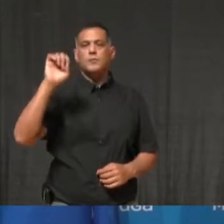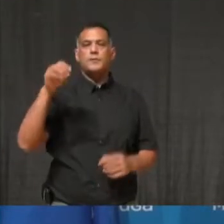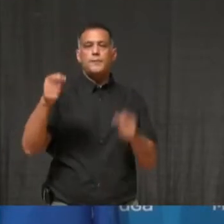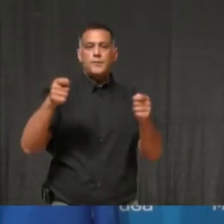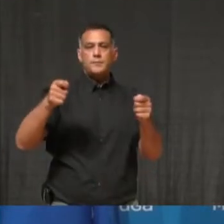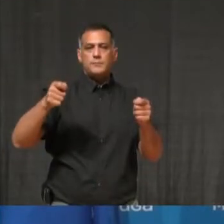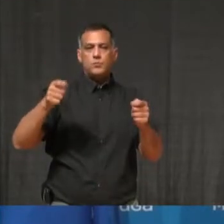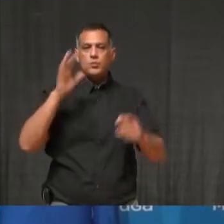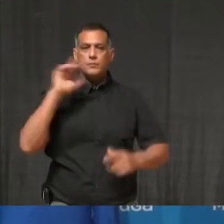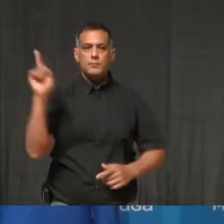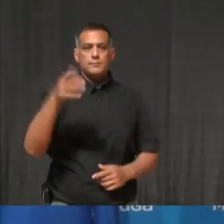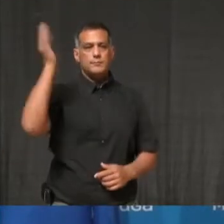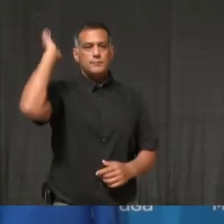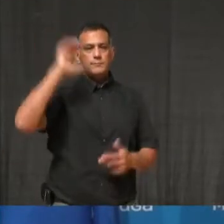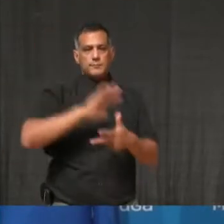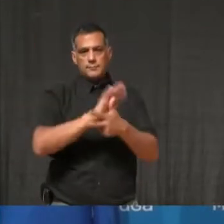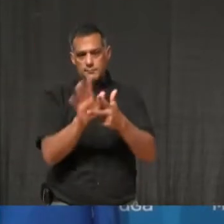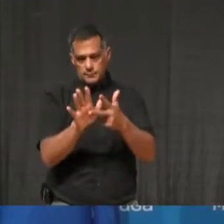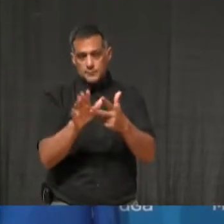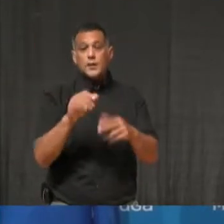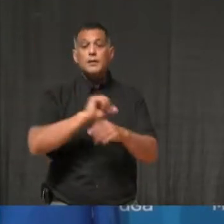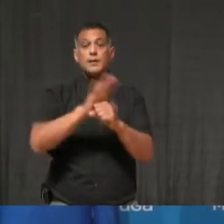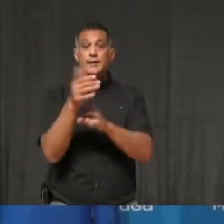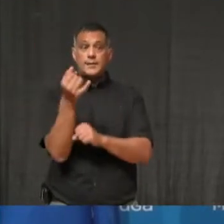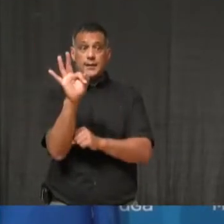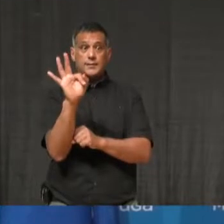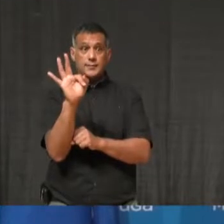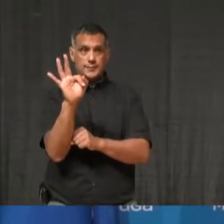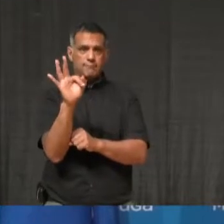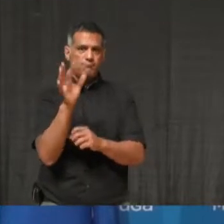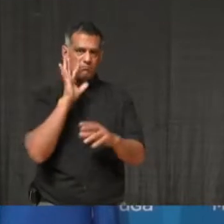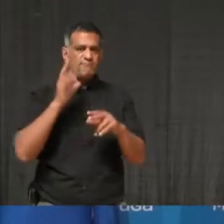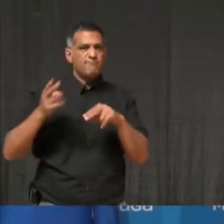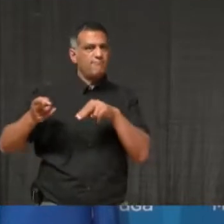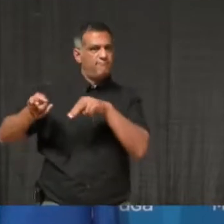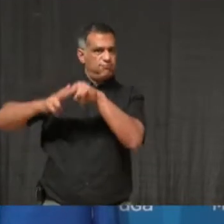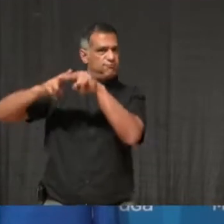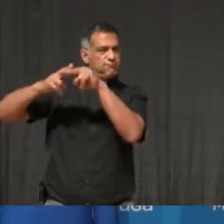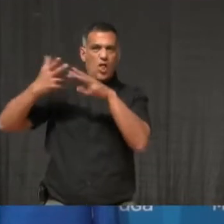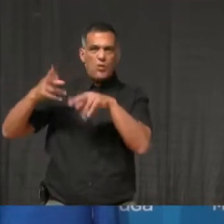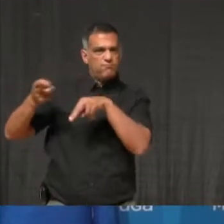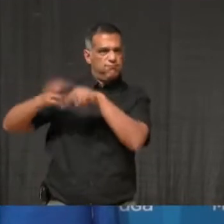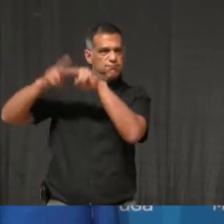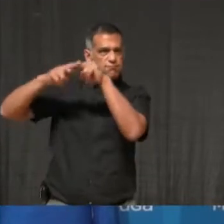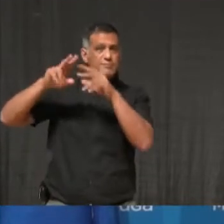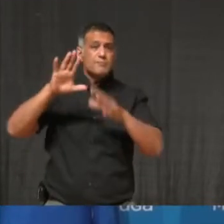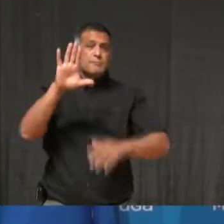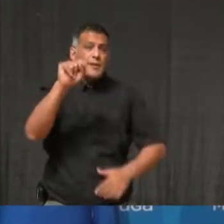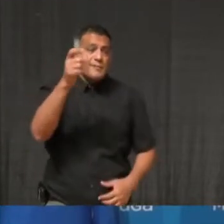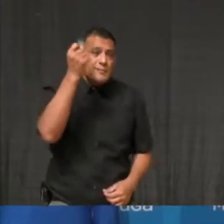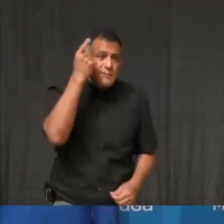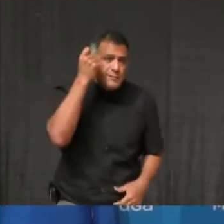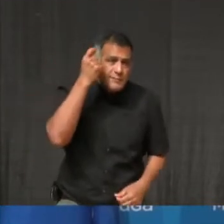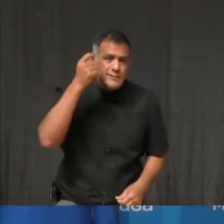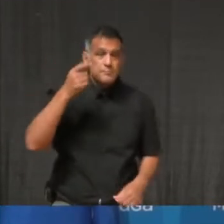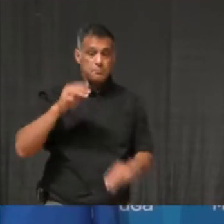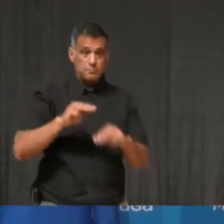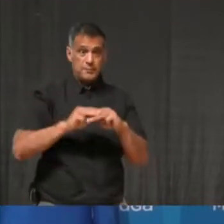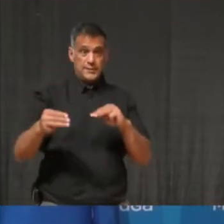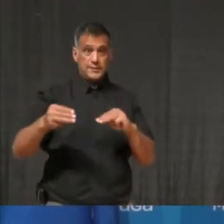cases in Peel as a whole have been on the rise, but are remaining relatively stable in Mississauga,